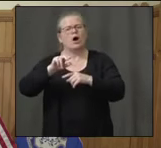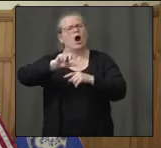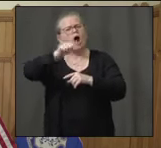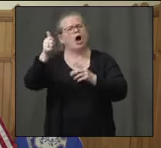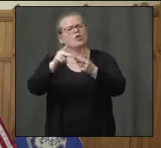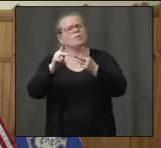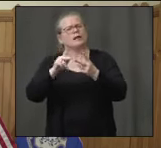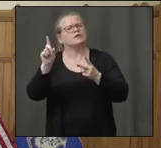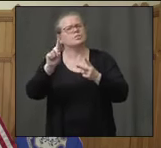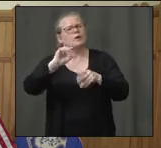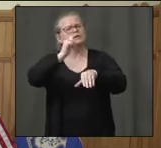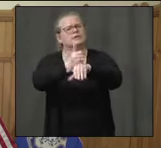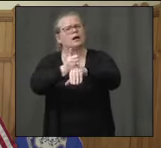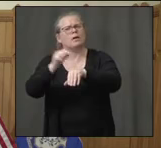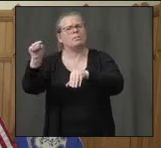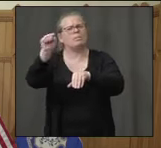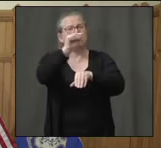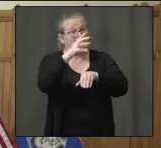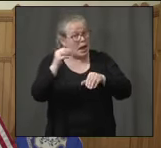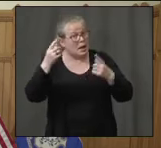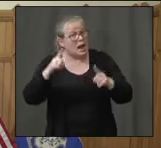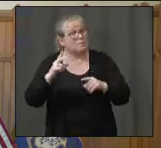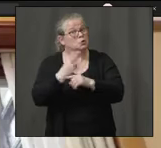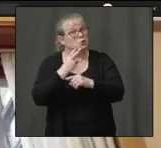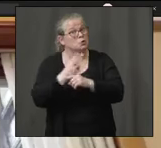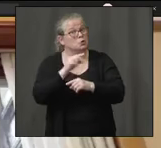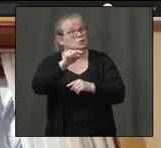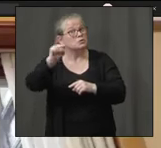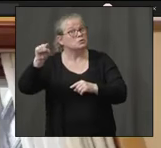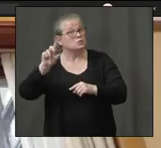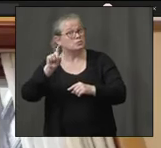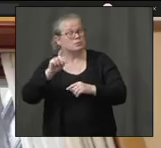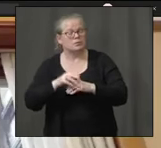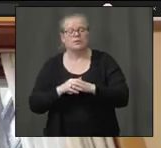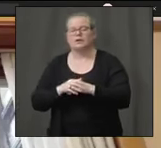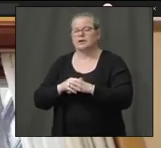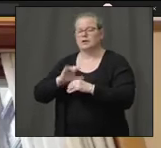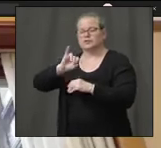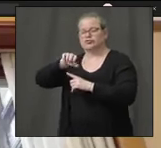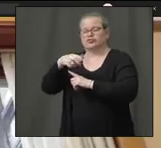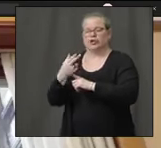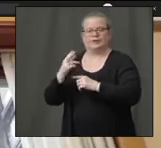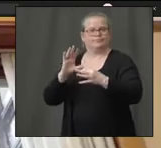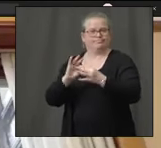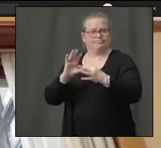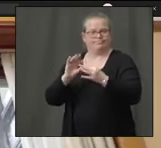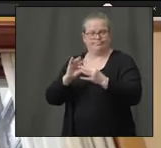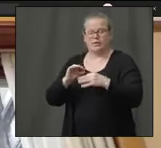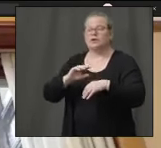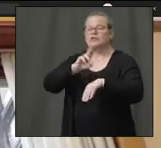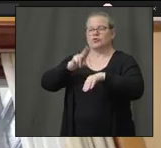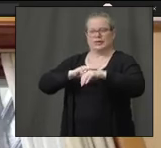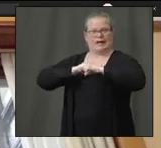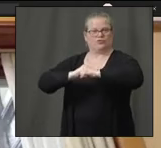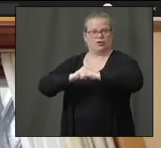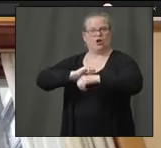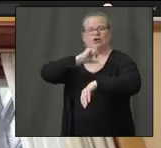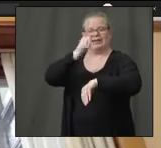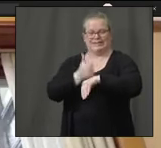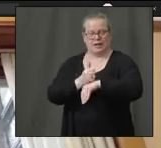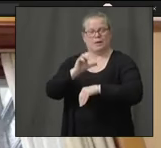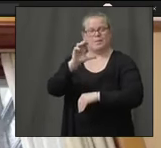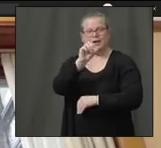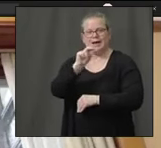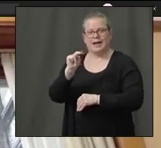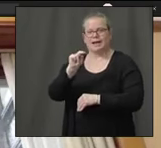Yeah, I'm happy to take that. So the Guard has assisted setup of surge capacity at the Connecticut Convention Center,